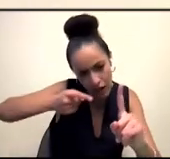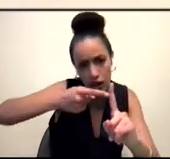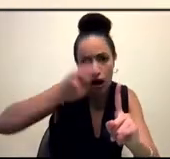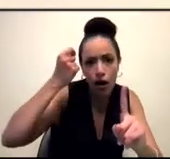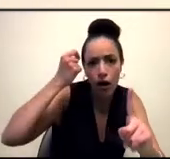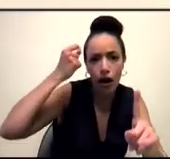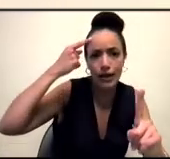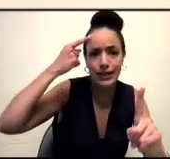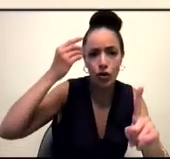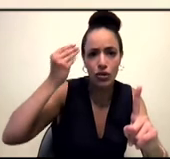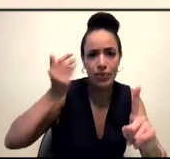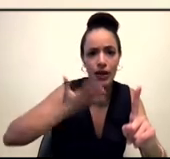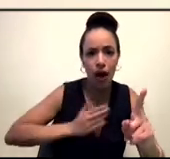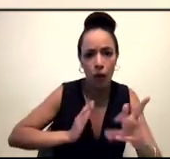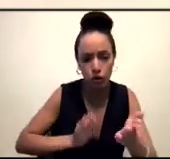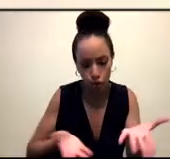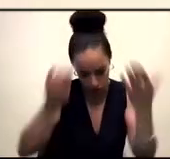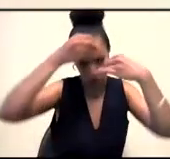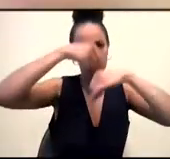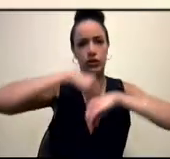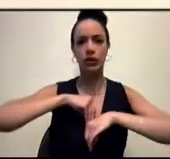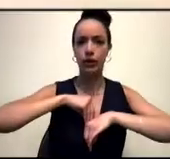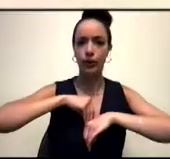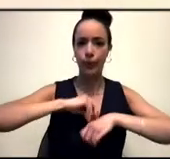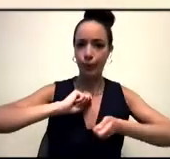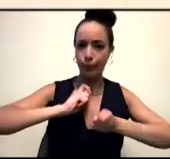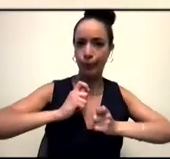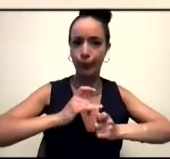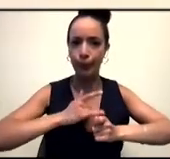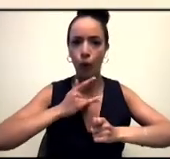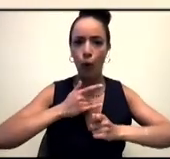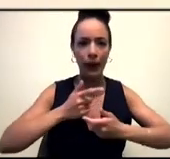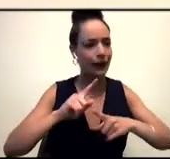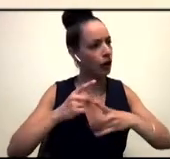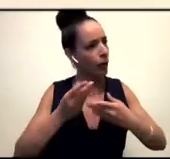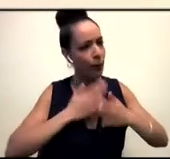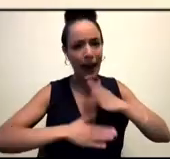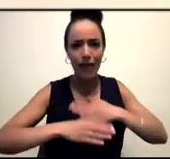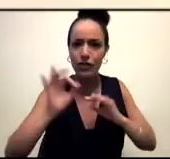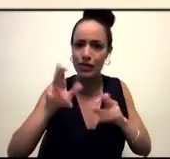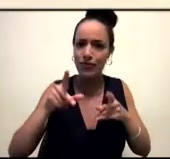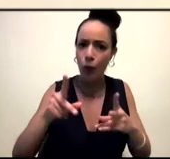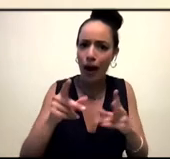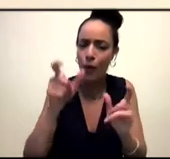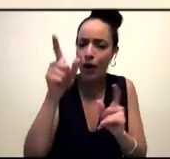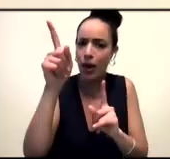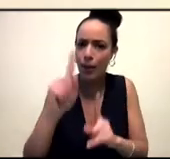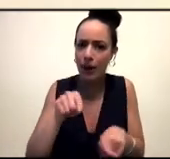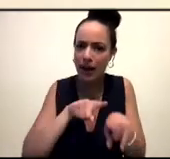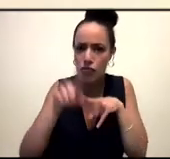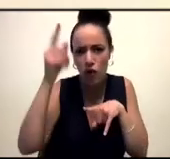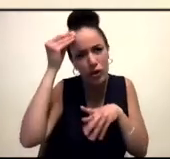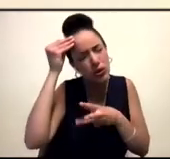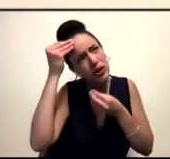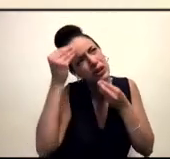or I want to make connections with other people in a certain kind of way, and be present in a certain kind of way, and I may be trying to figure out how to do that on the